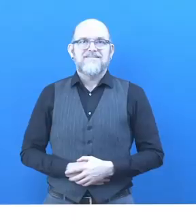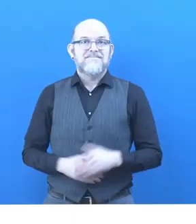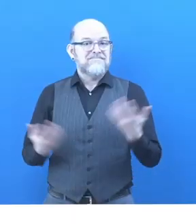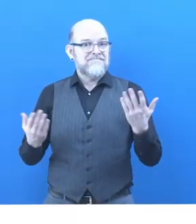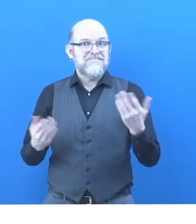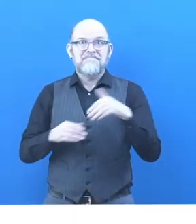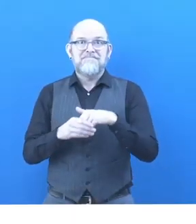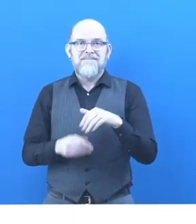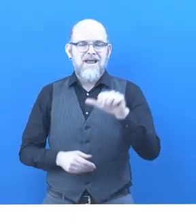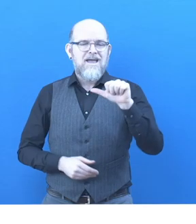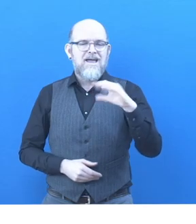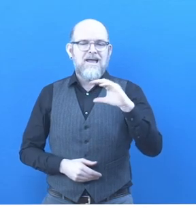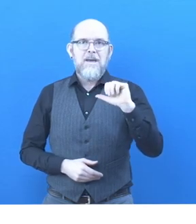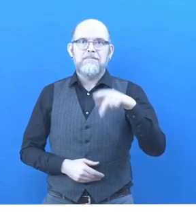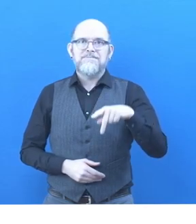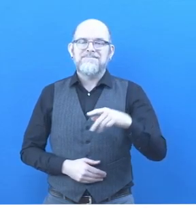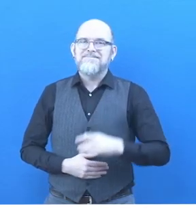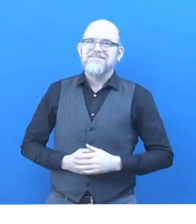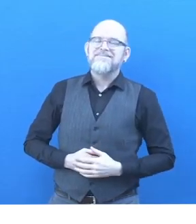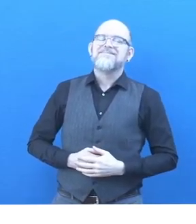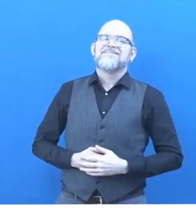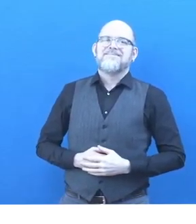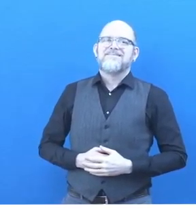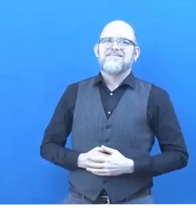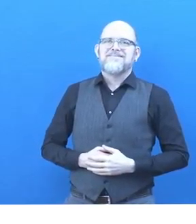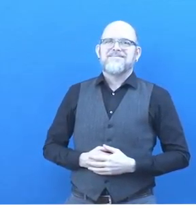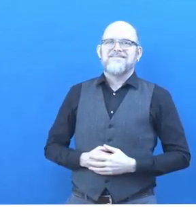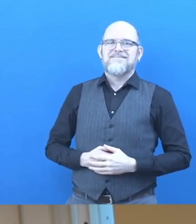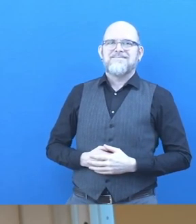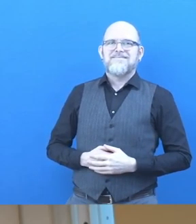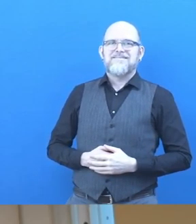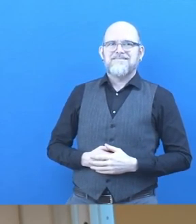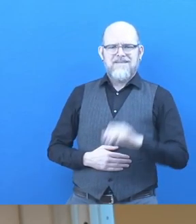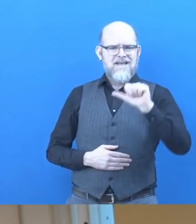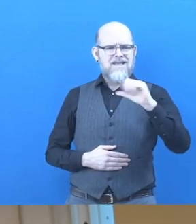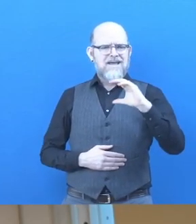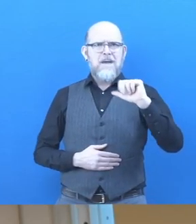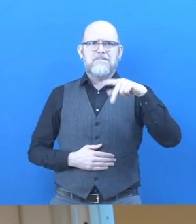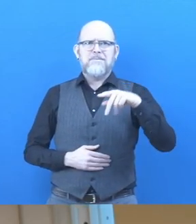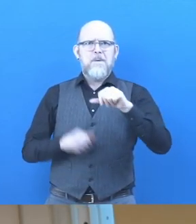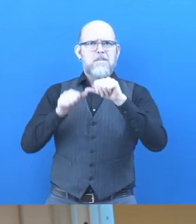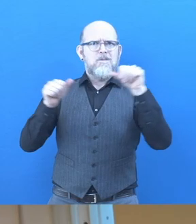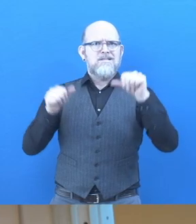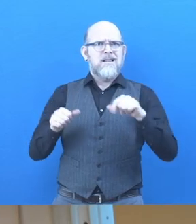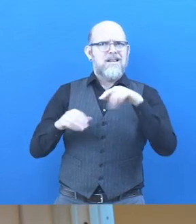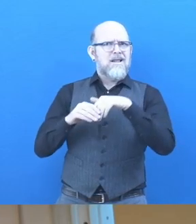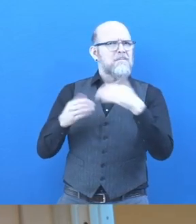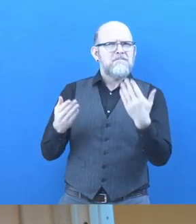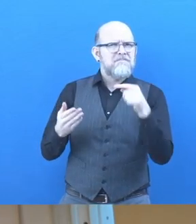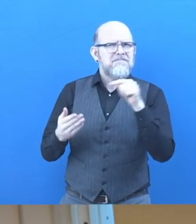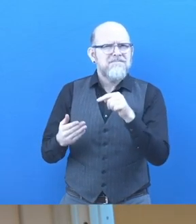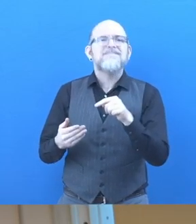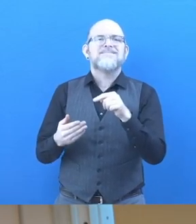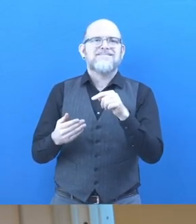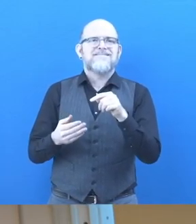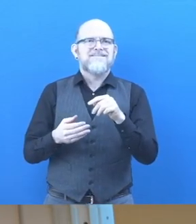What is ACAP about? Robert Baker, CEO of Keystone. The ACAP model uses managed care principles in